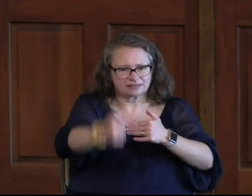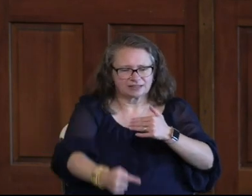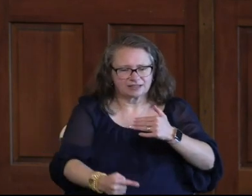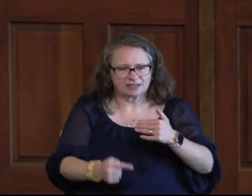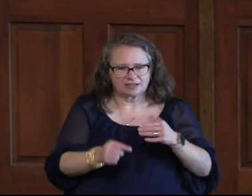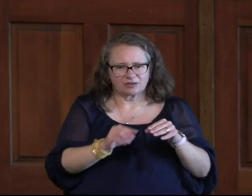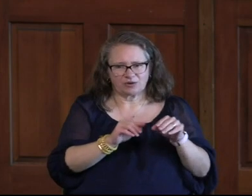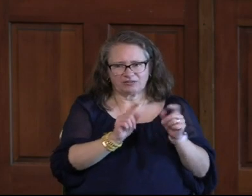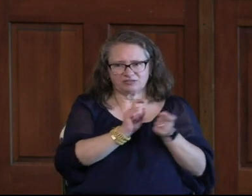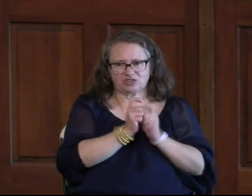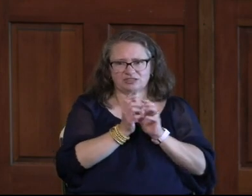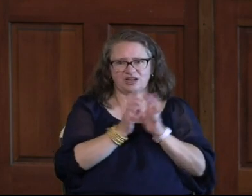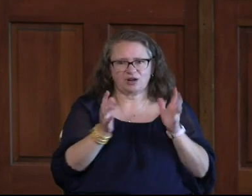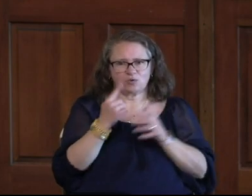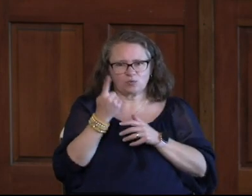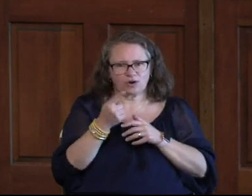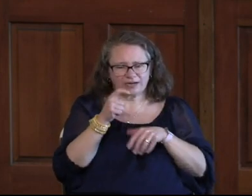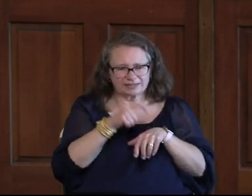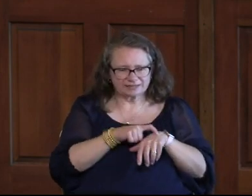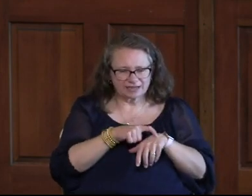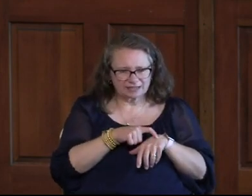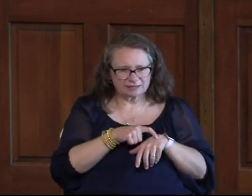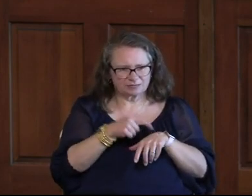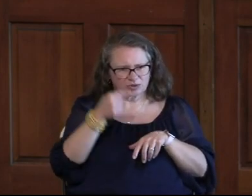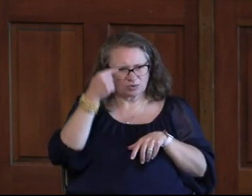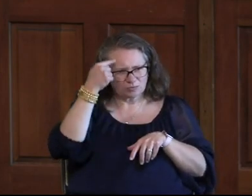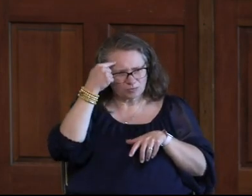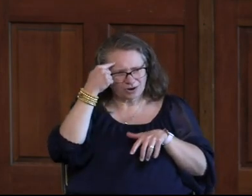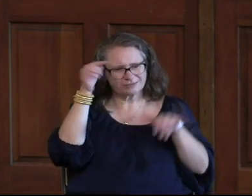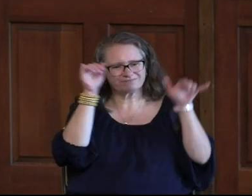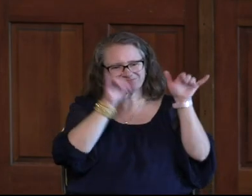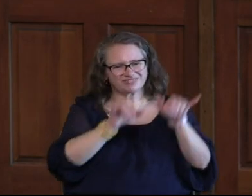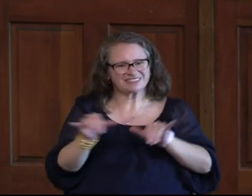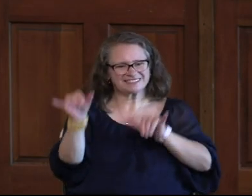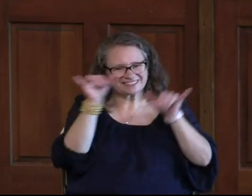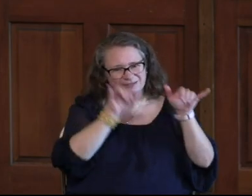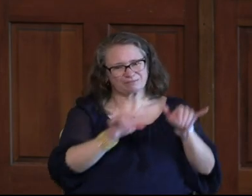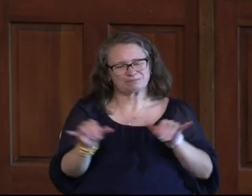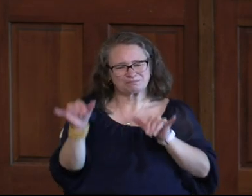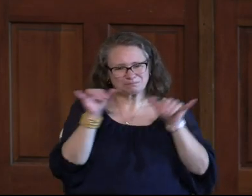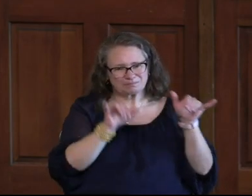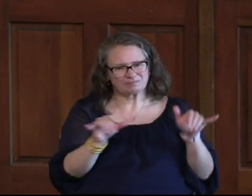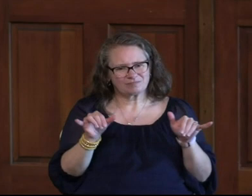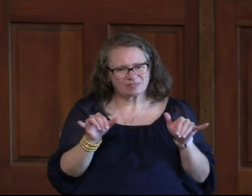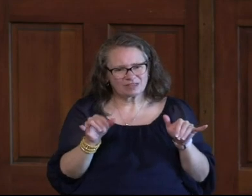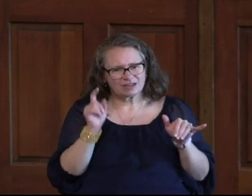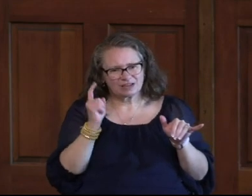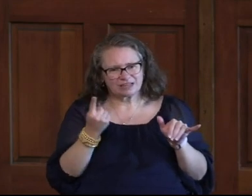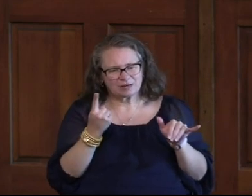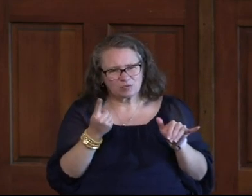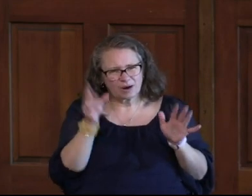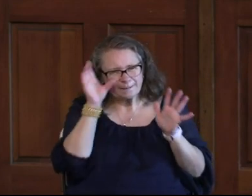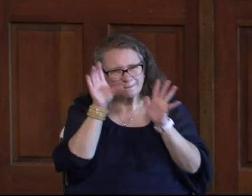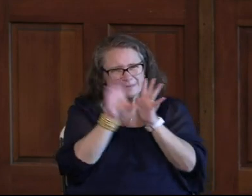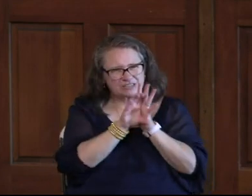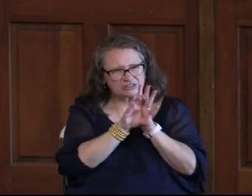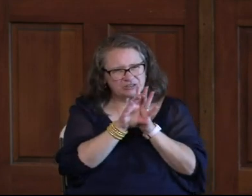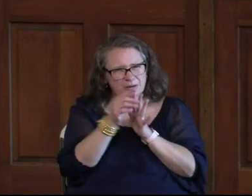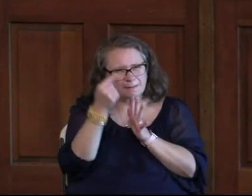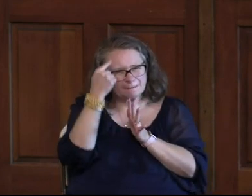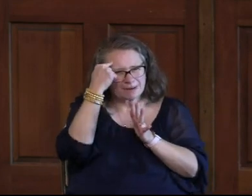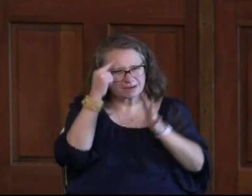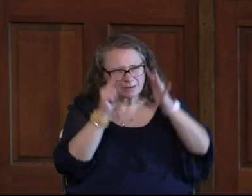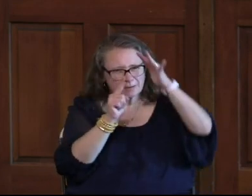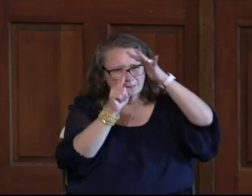years beyond This now But one slide at a time Where your brain Is kind of like that Your mind And we can either Get one image In our mind Or